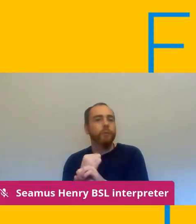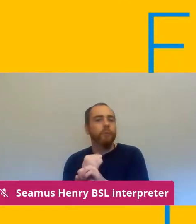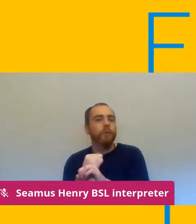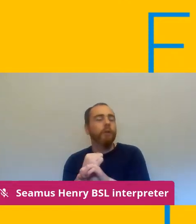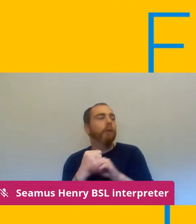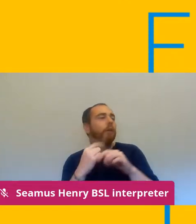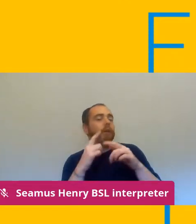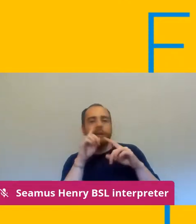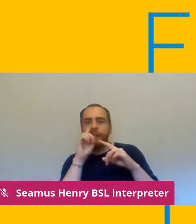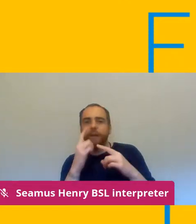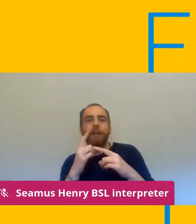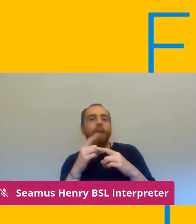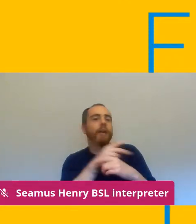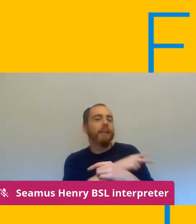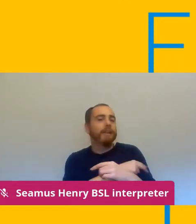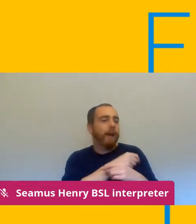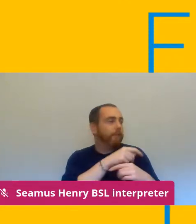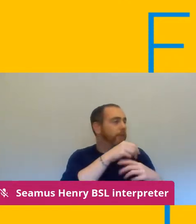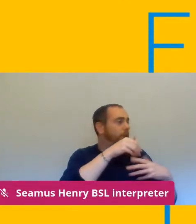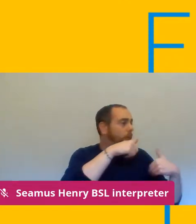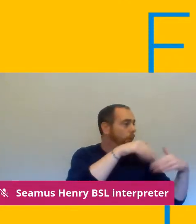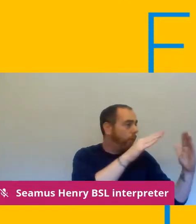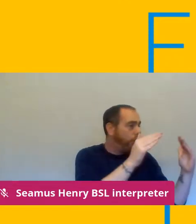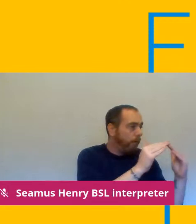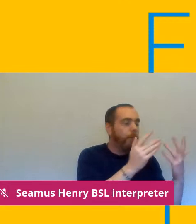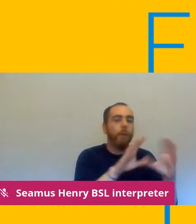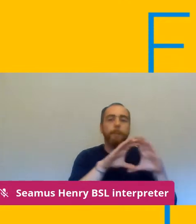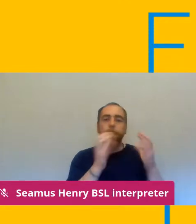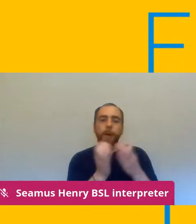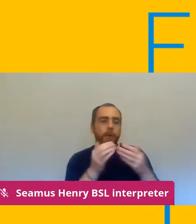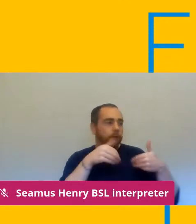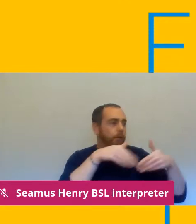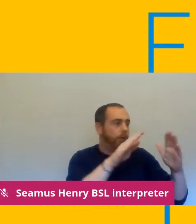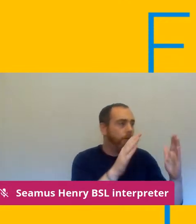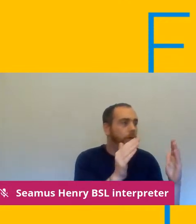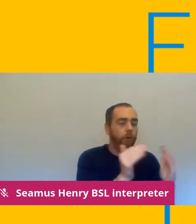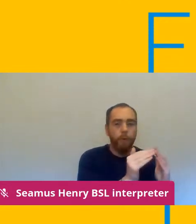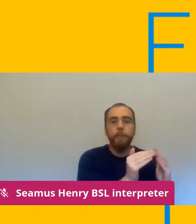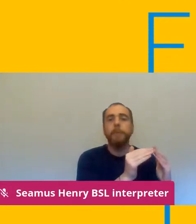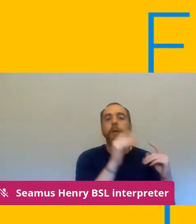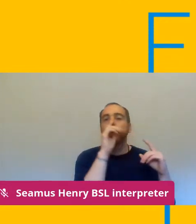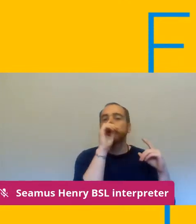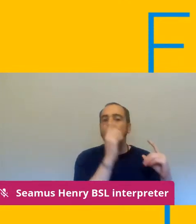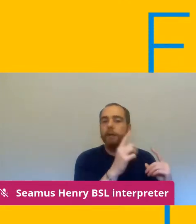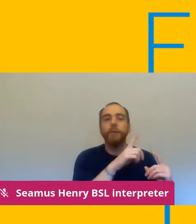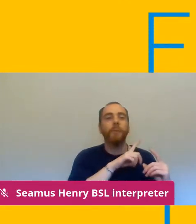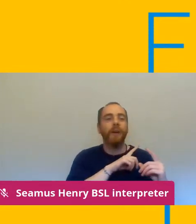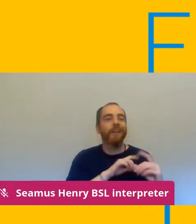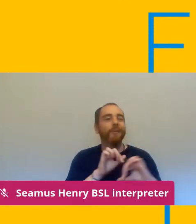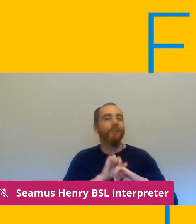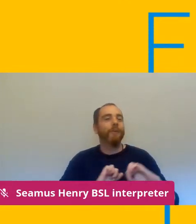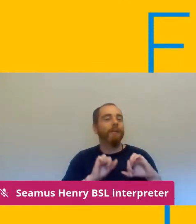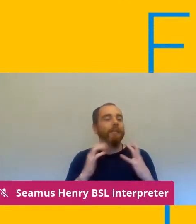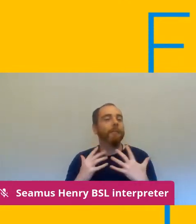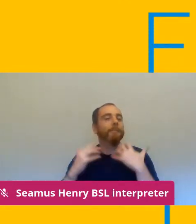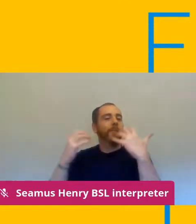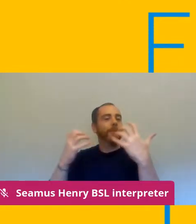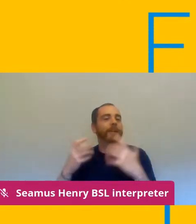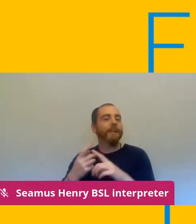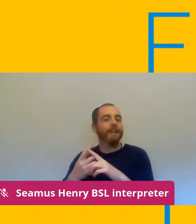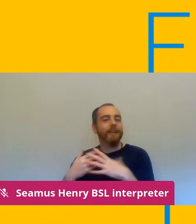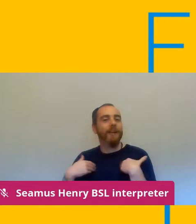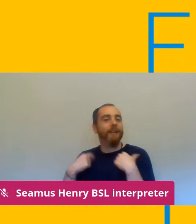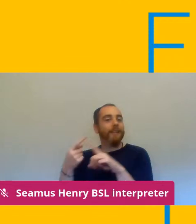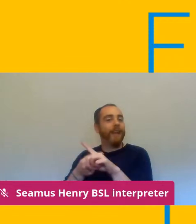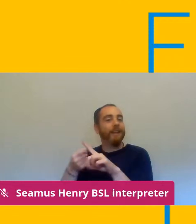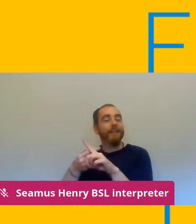or shutting down bubbles until we've actually had public health england come to us and say that they have this confirmed case um